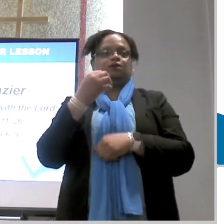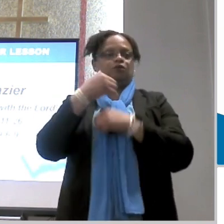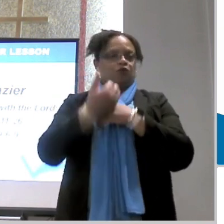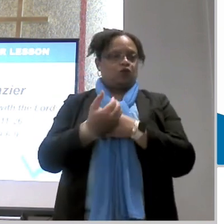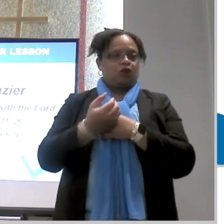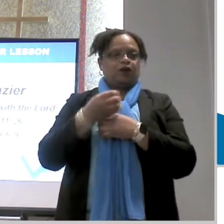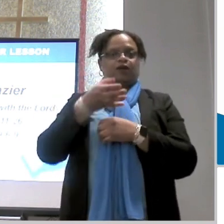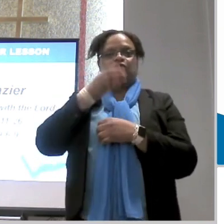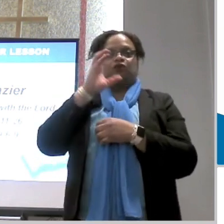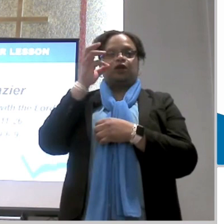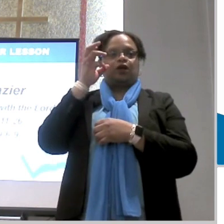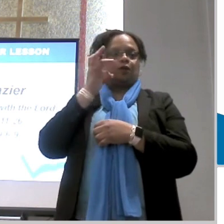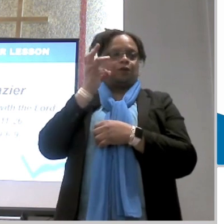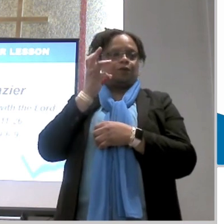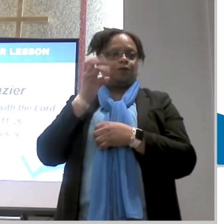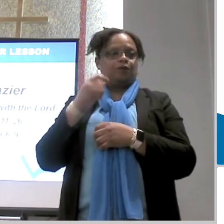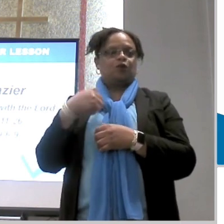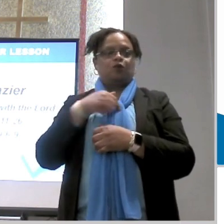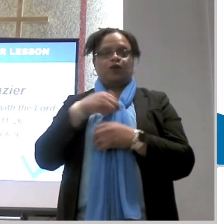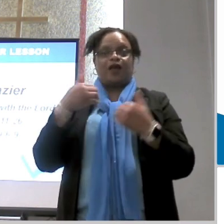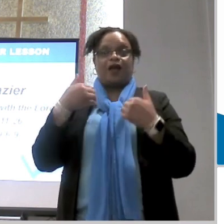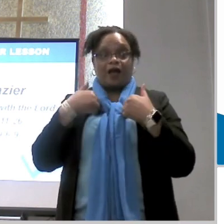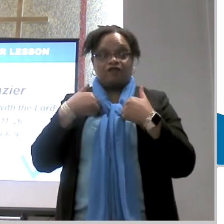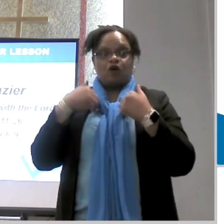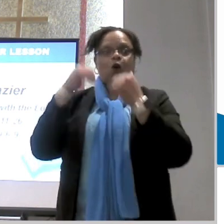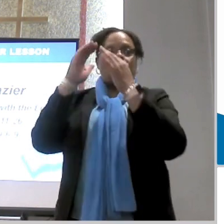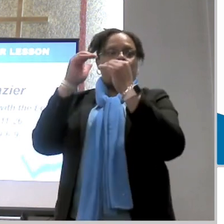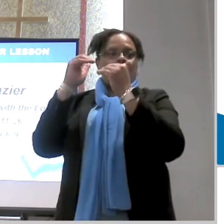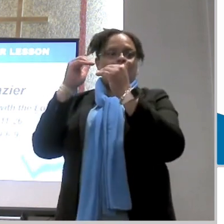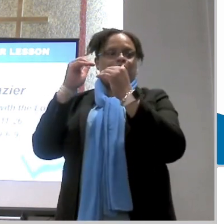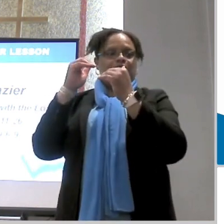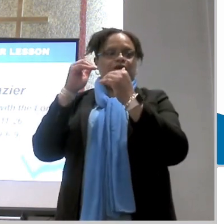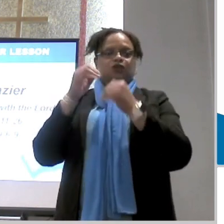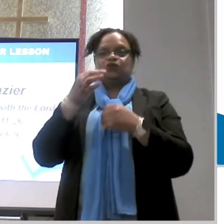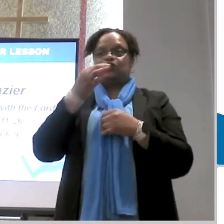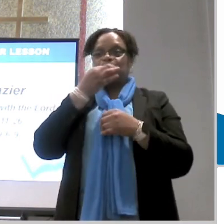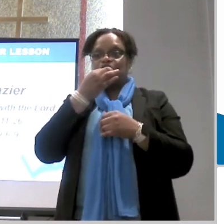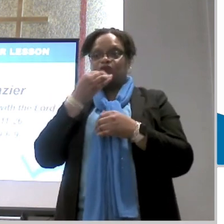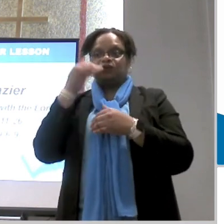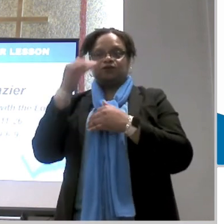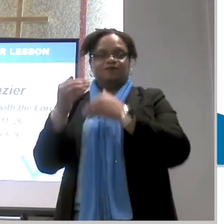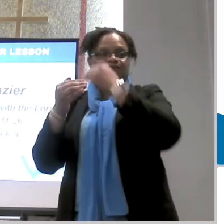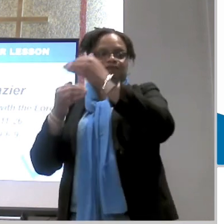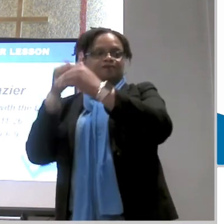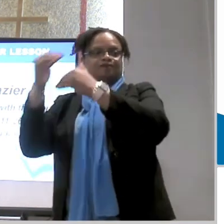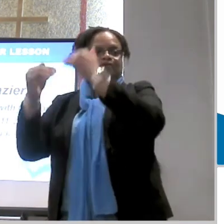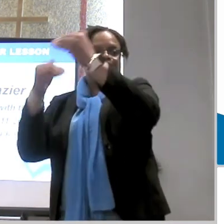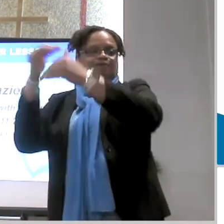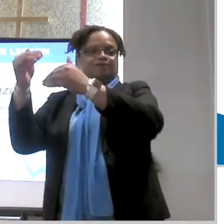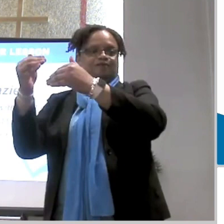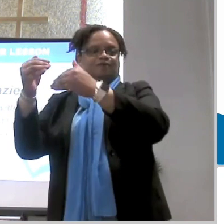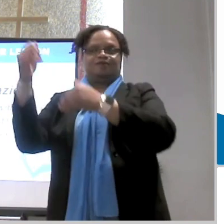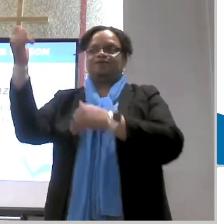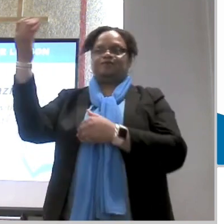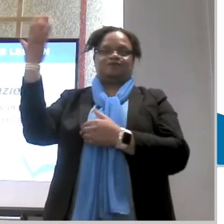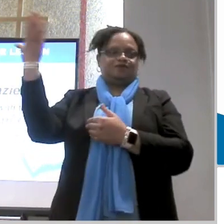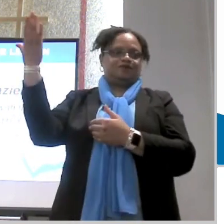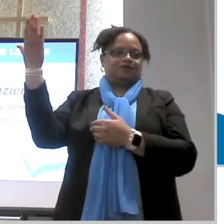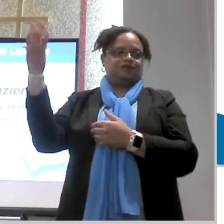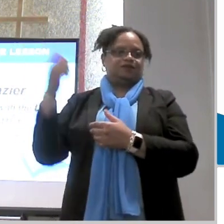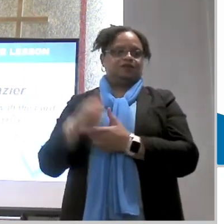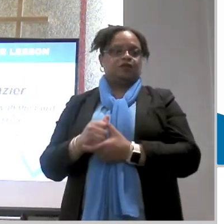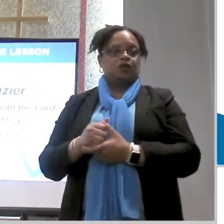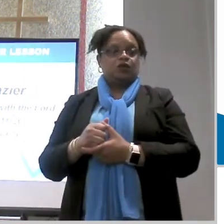for what is to come and we're one less lord's supper before we actually meet him the verse is a pivot is it's very pivotal because